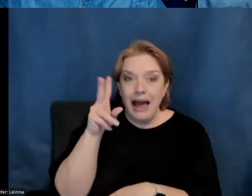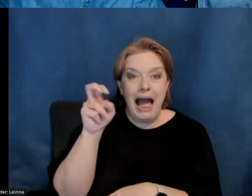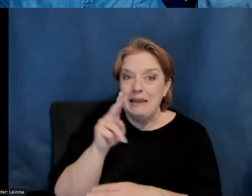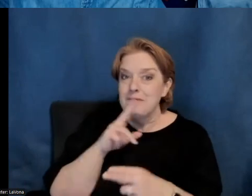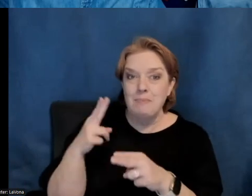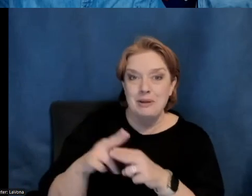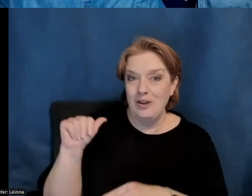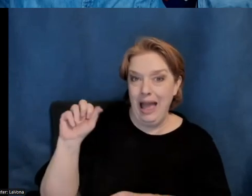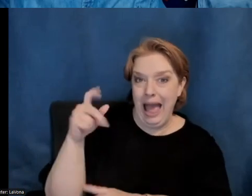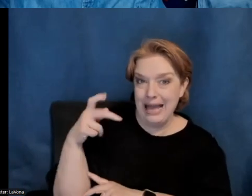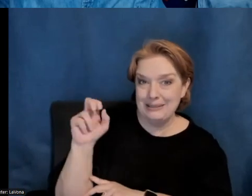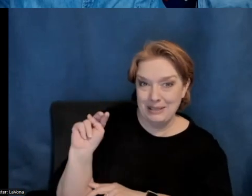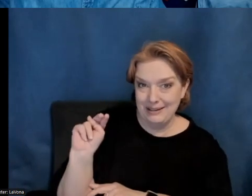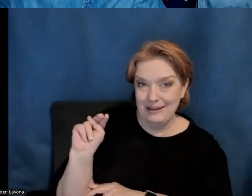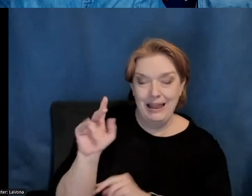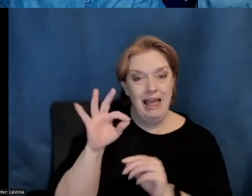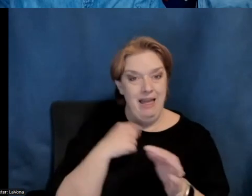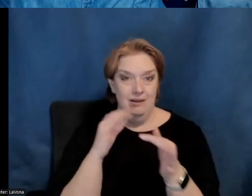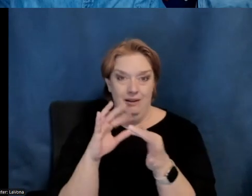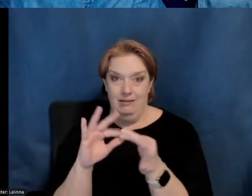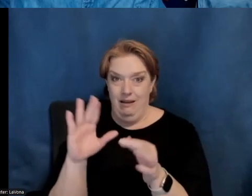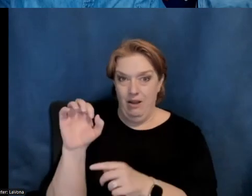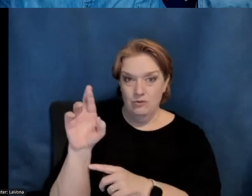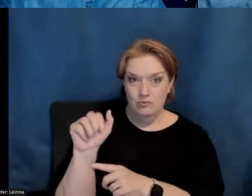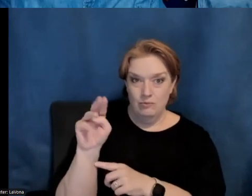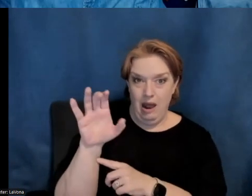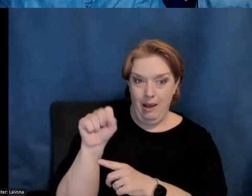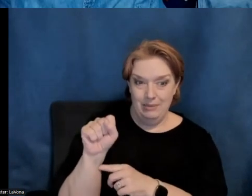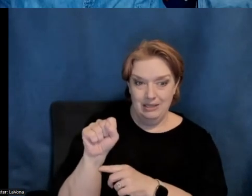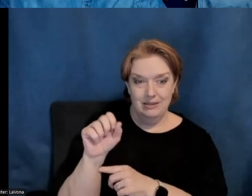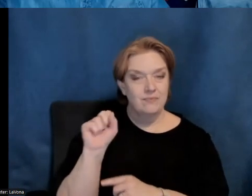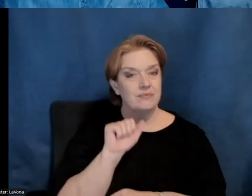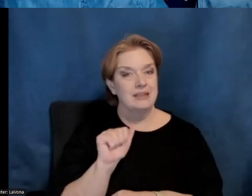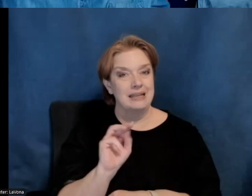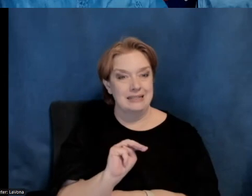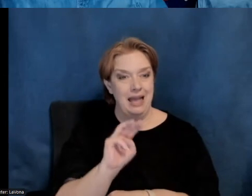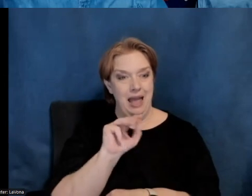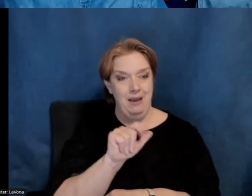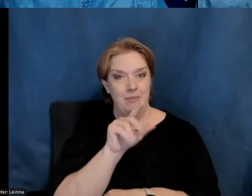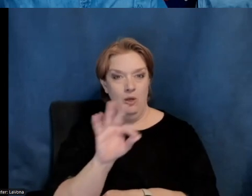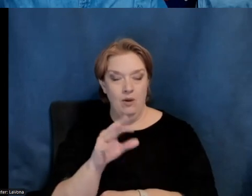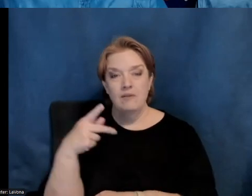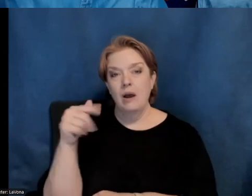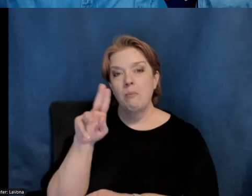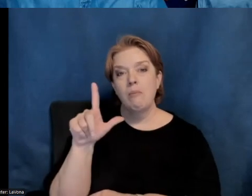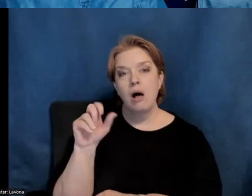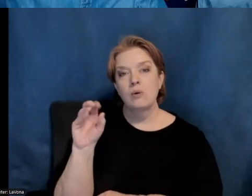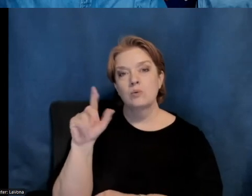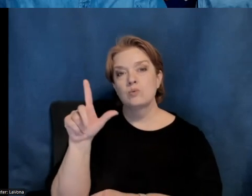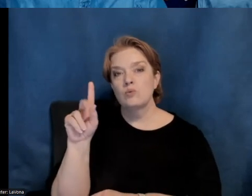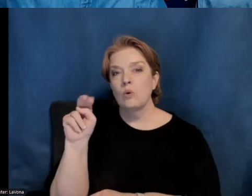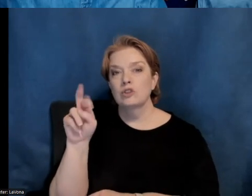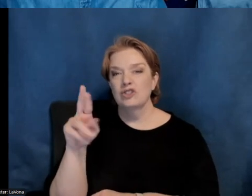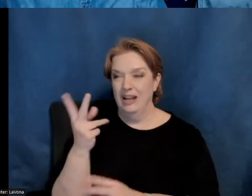tell you is that when we talk about ceramics, Sam Maloof and Paul Soldner, these couples were friendly